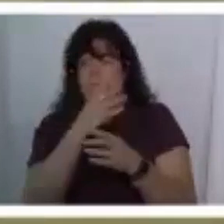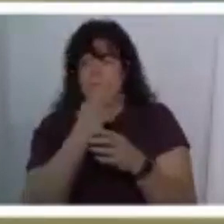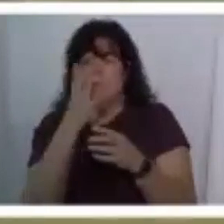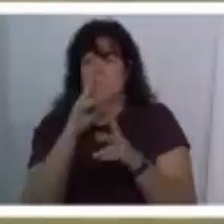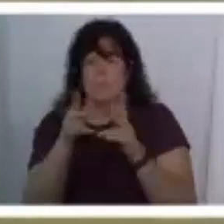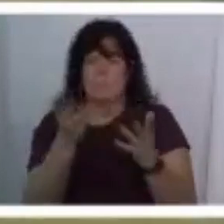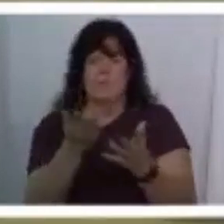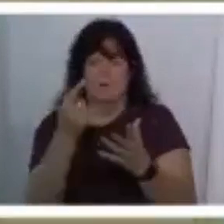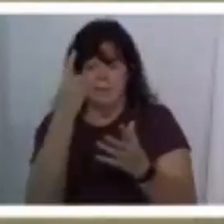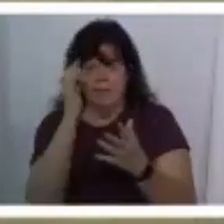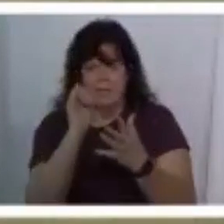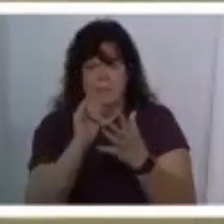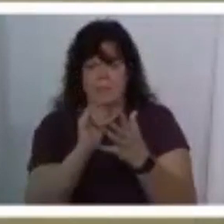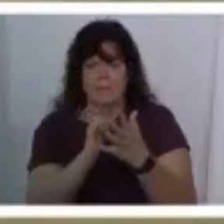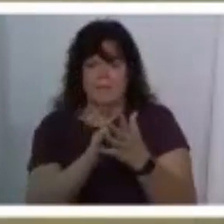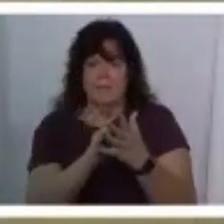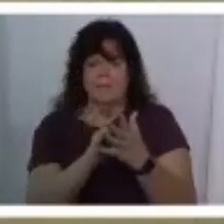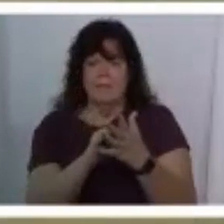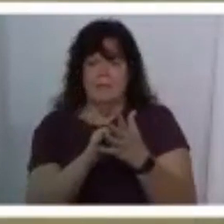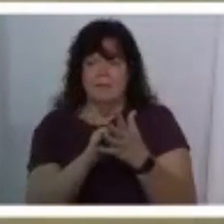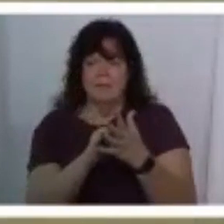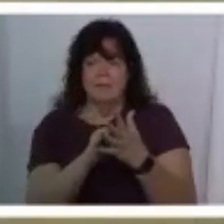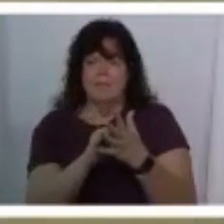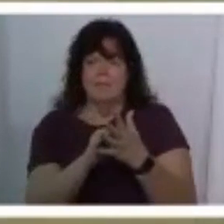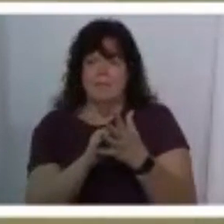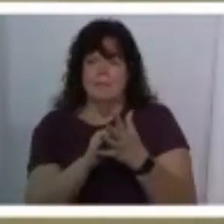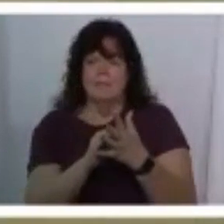i just think that's something that the world needs